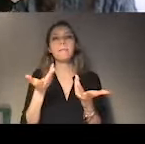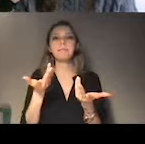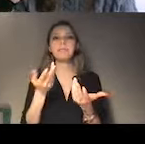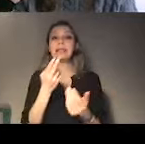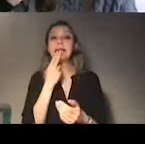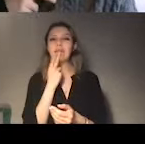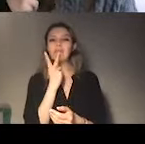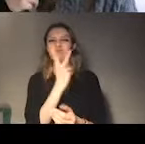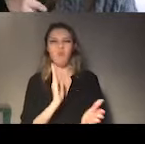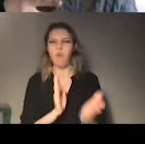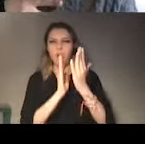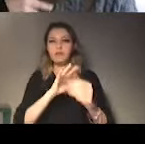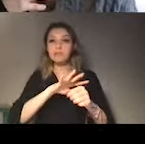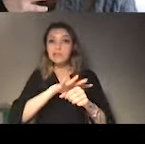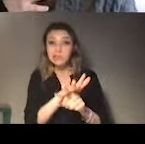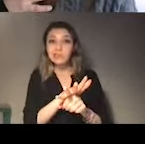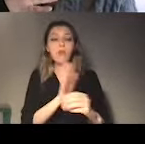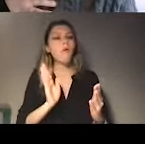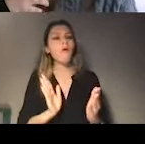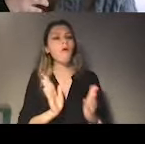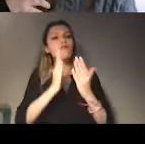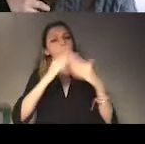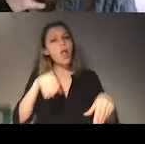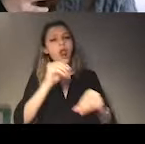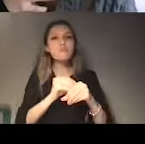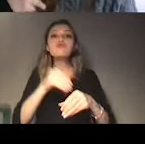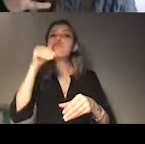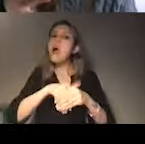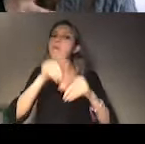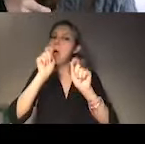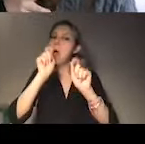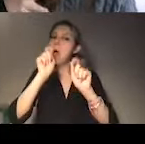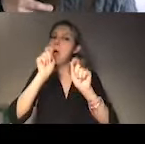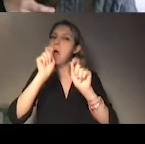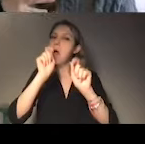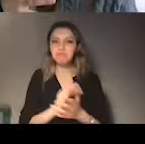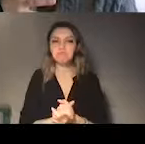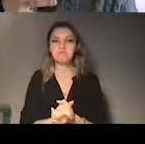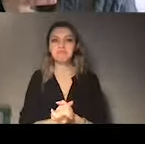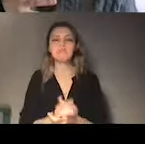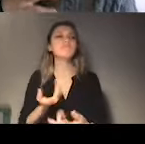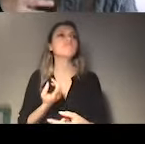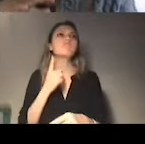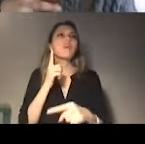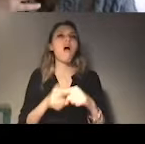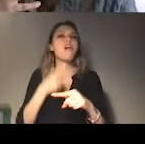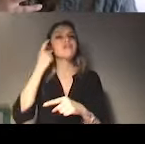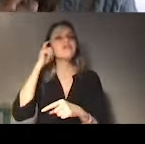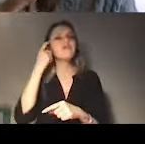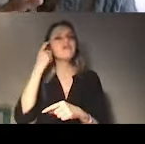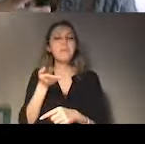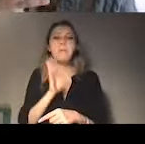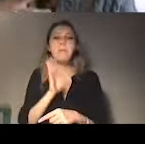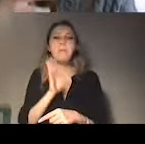campaigns to work on the access of